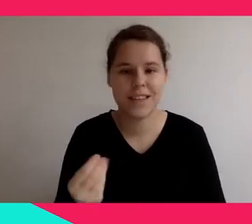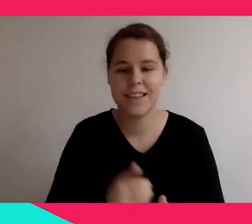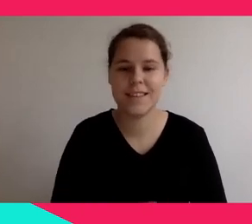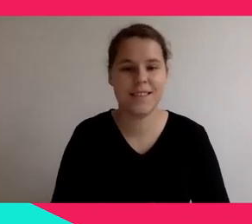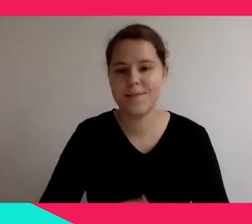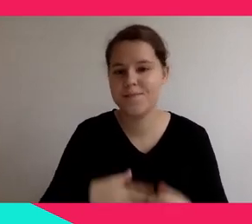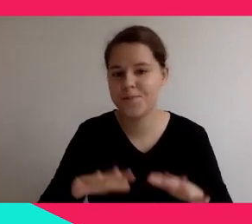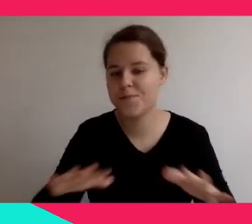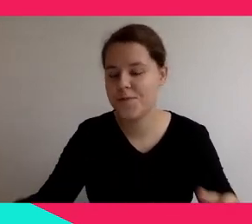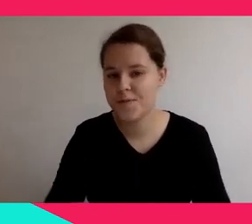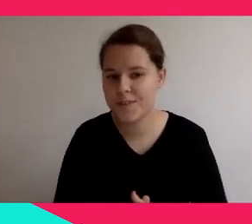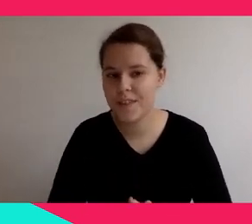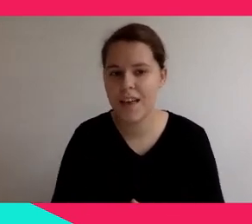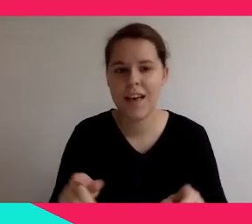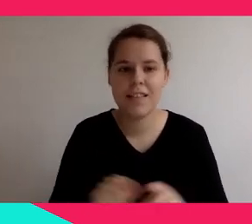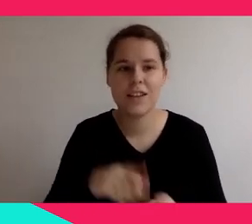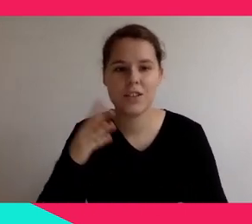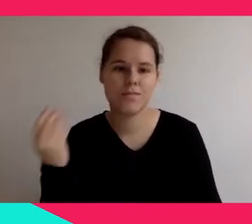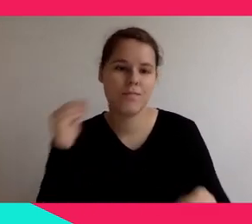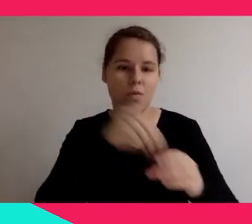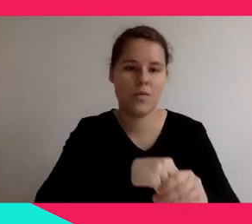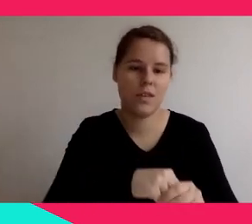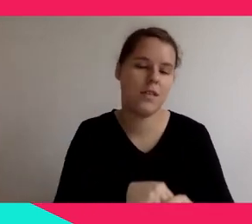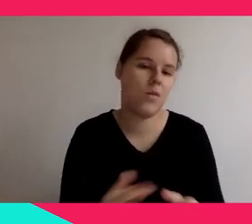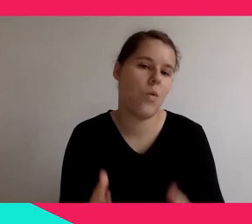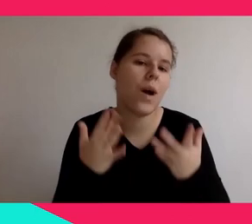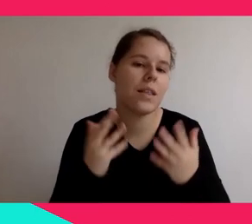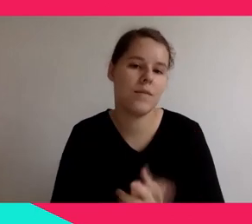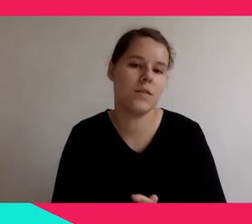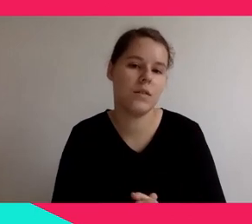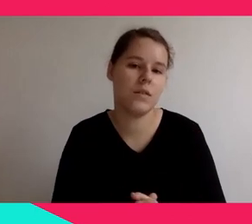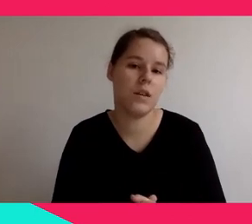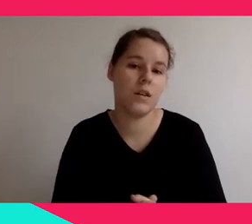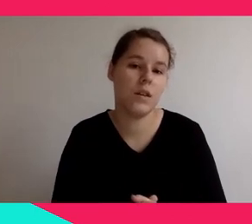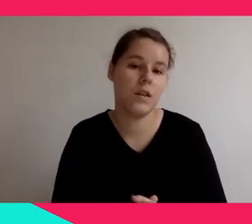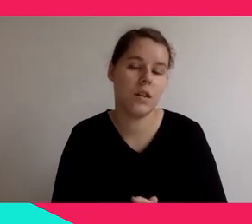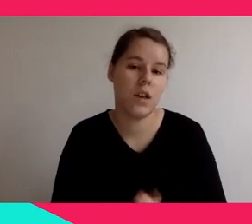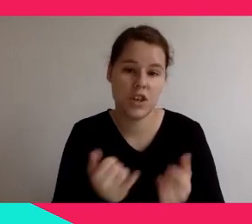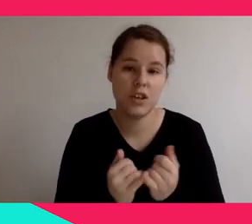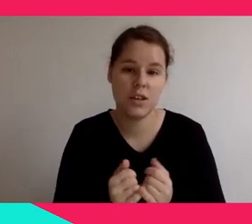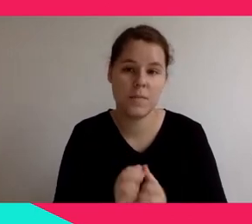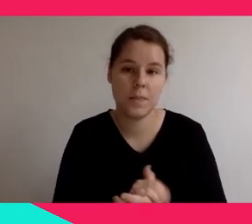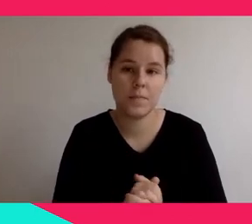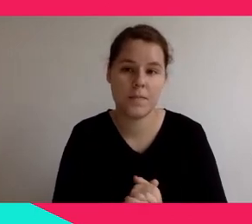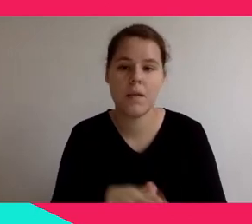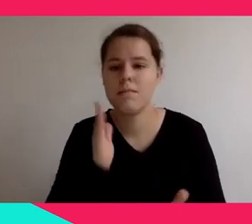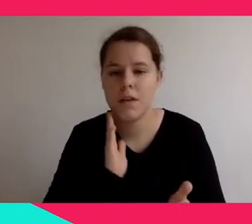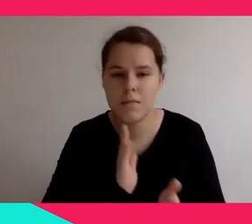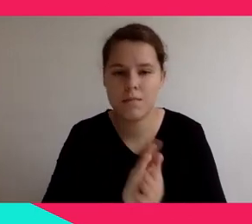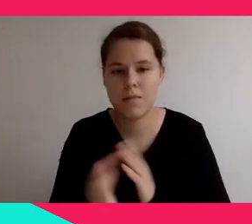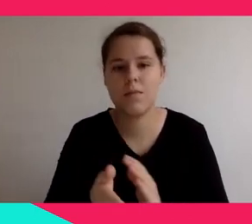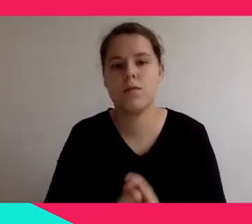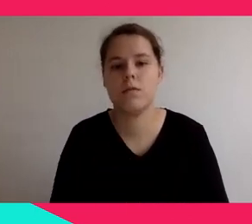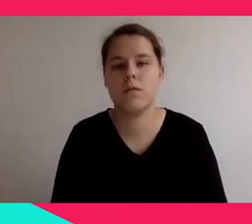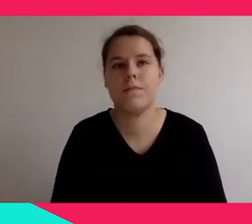You just use your body as in real life. So we just need an empty space. And there is also a creative business